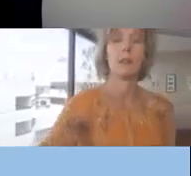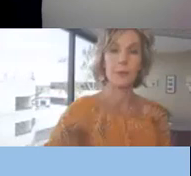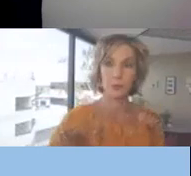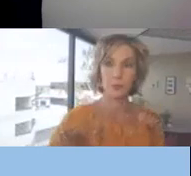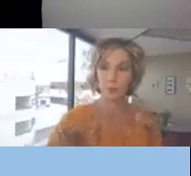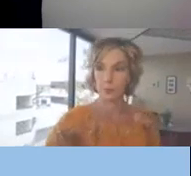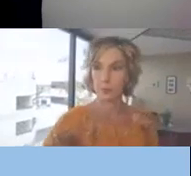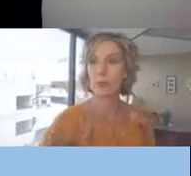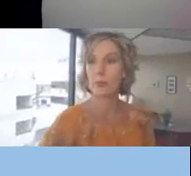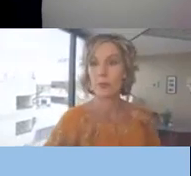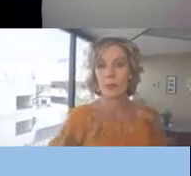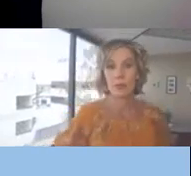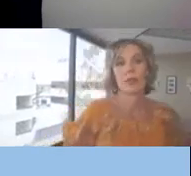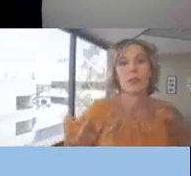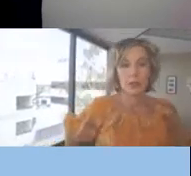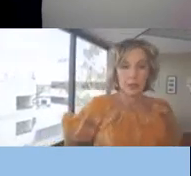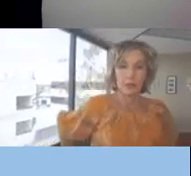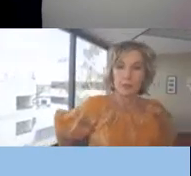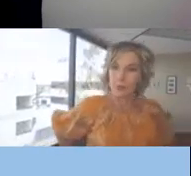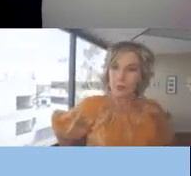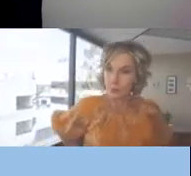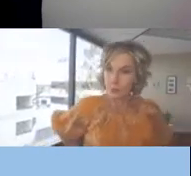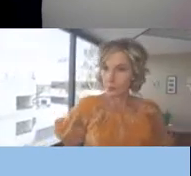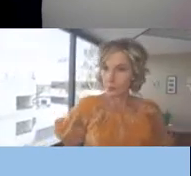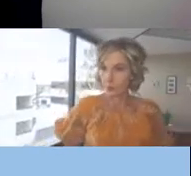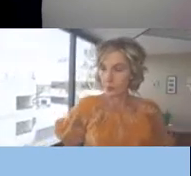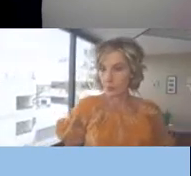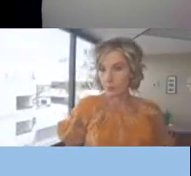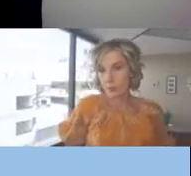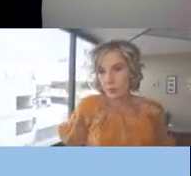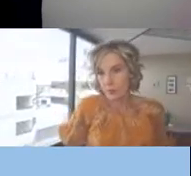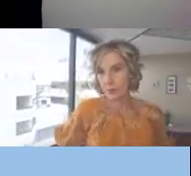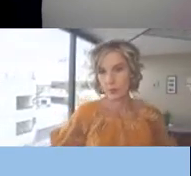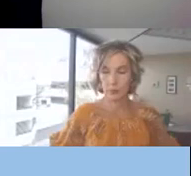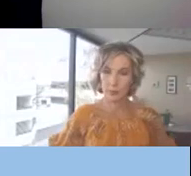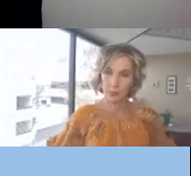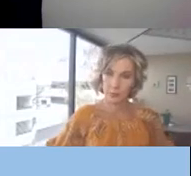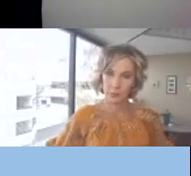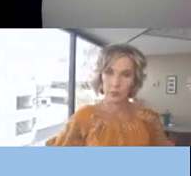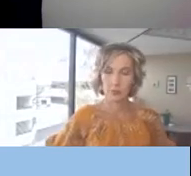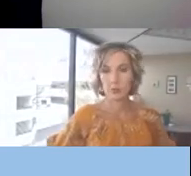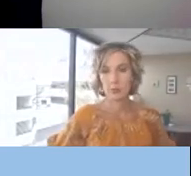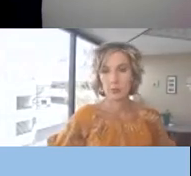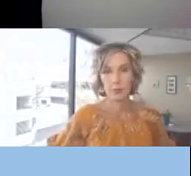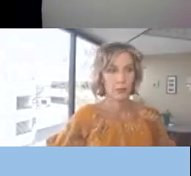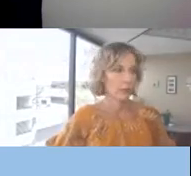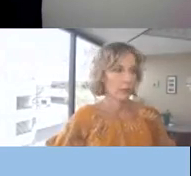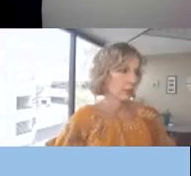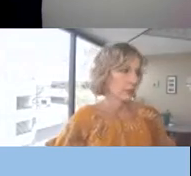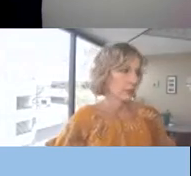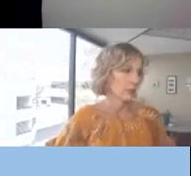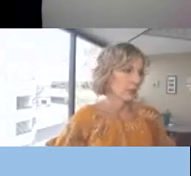training in that area as well uh language barriers uh seem to be a close second uh but